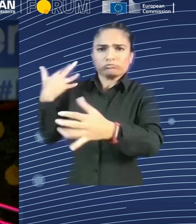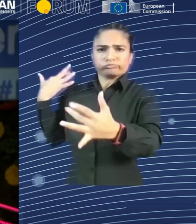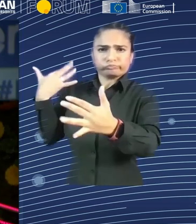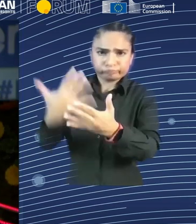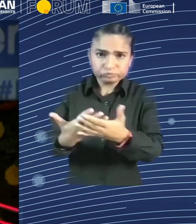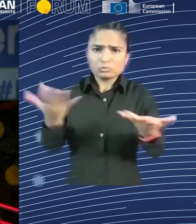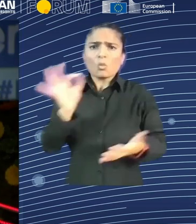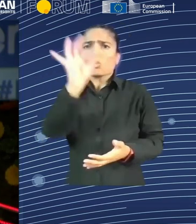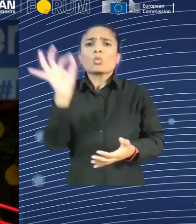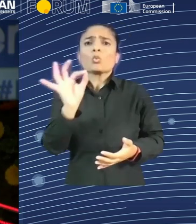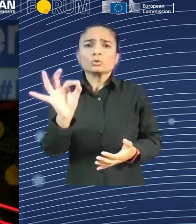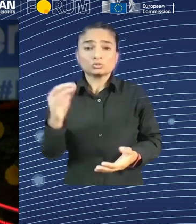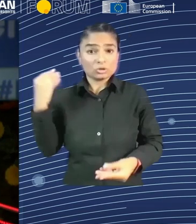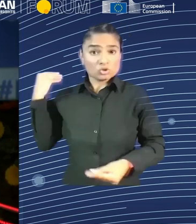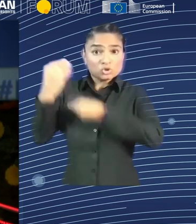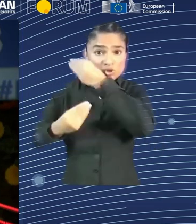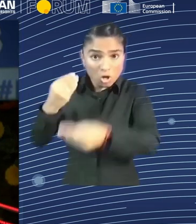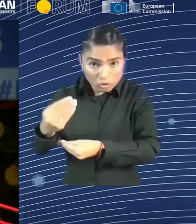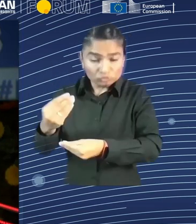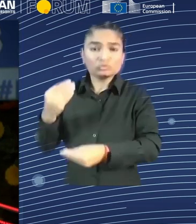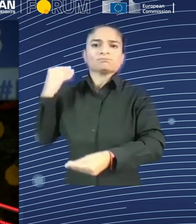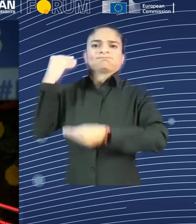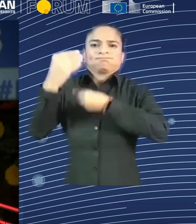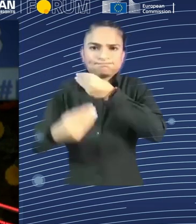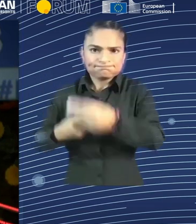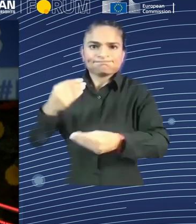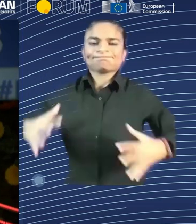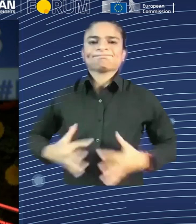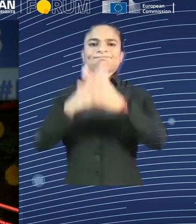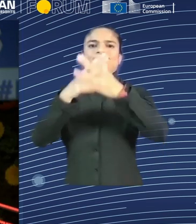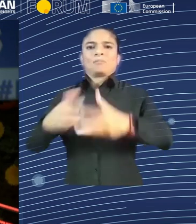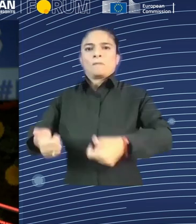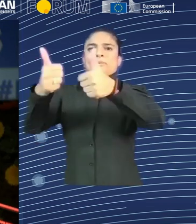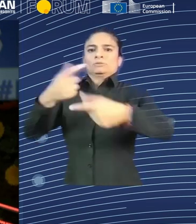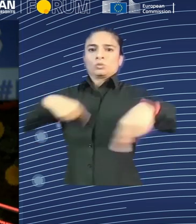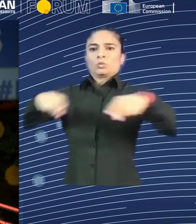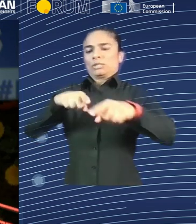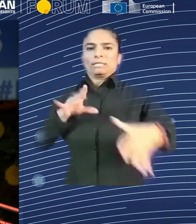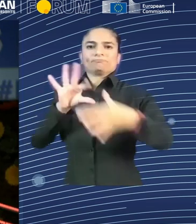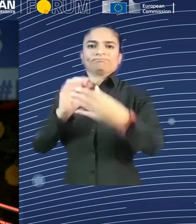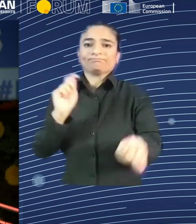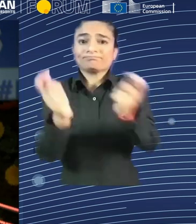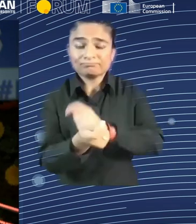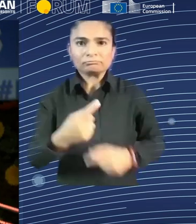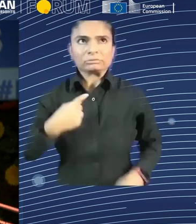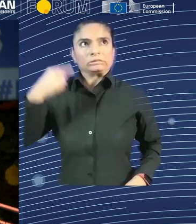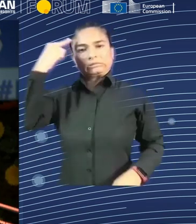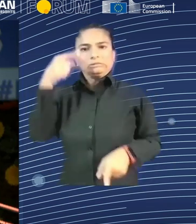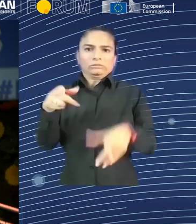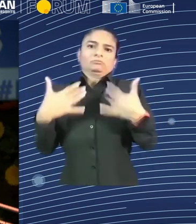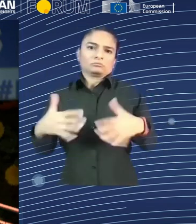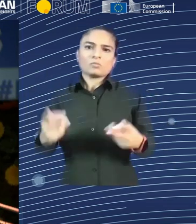put again. And this is crucial. We need to keep on and fight